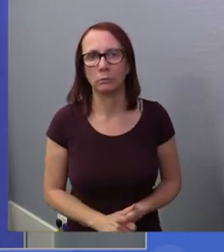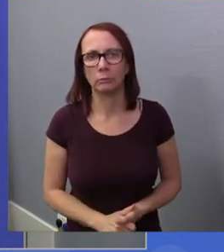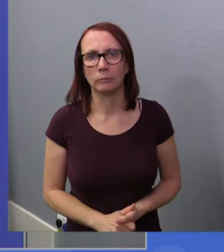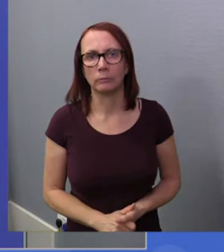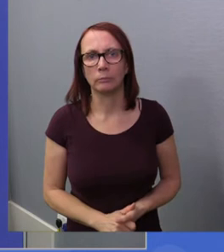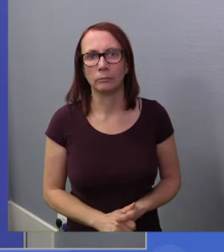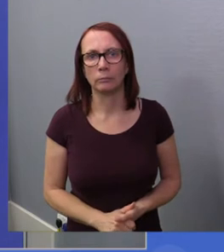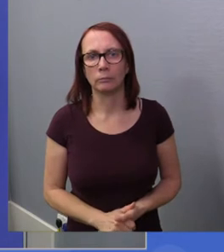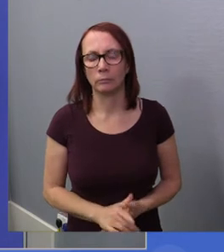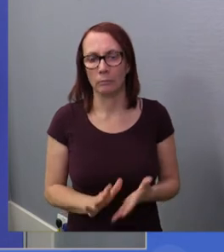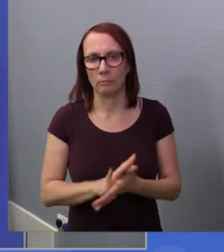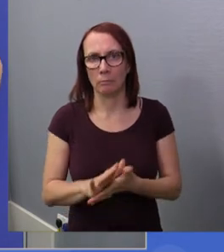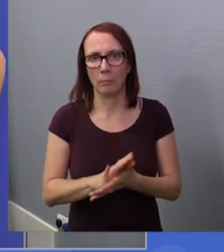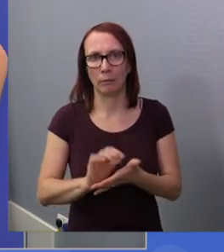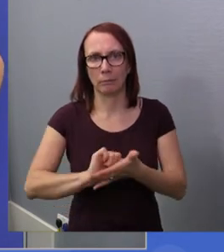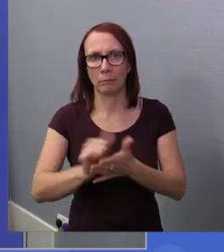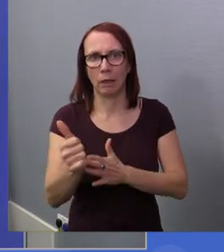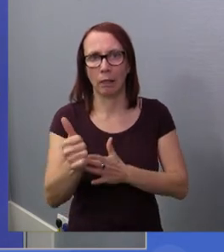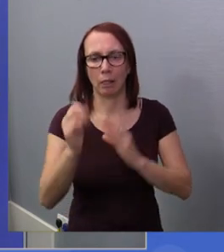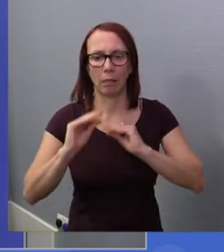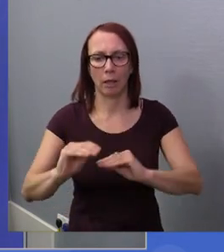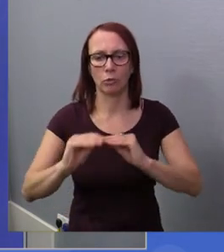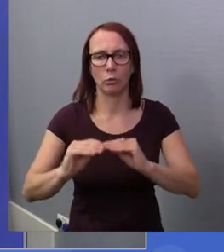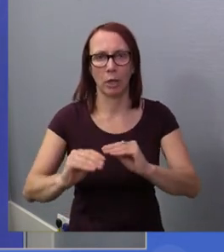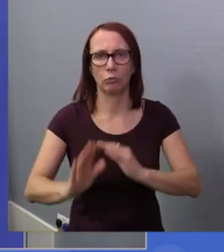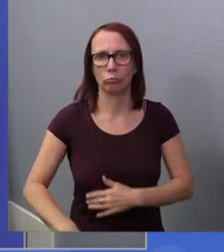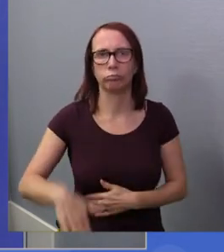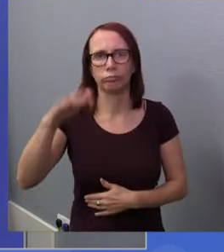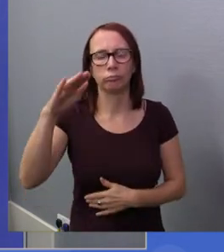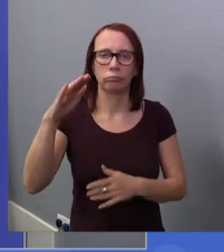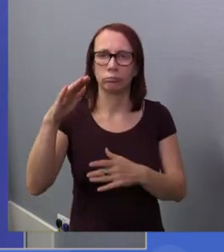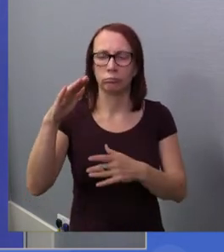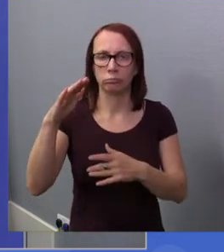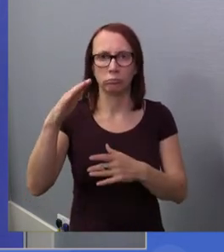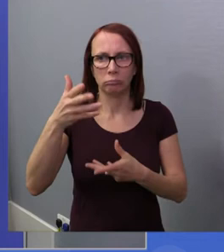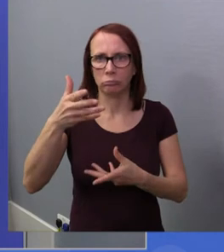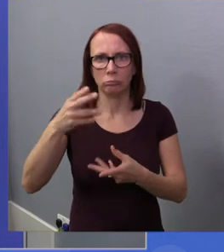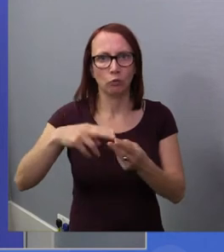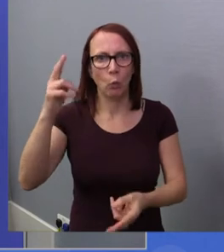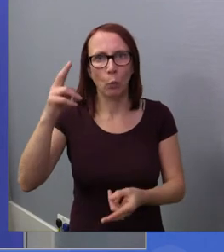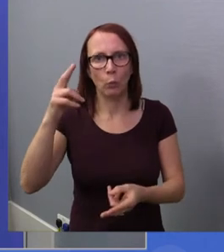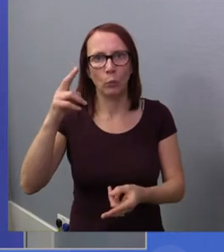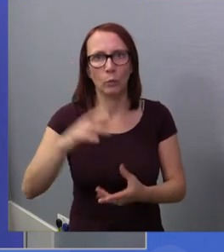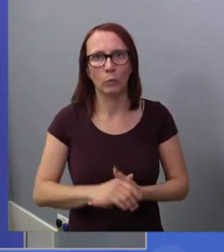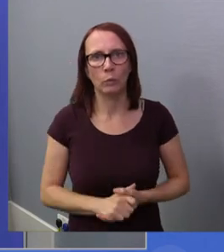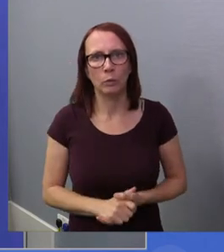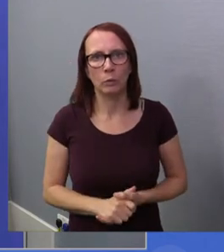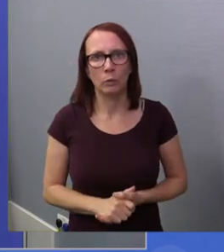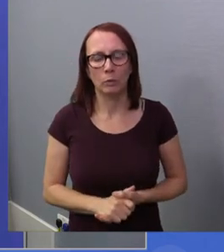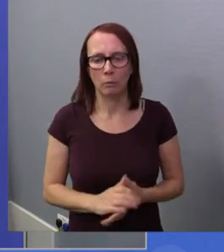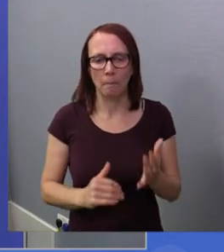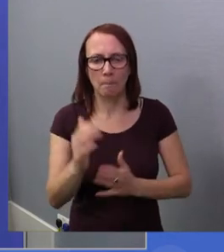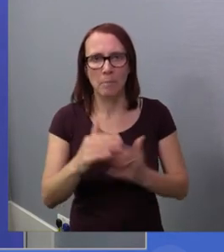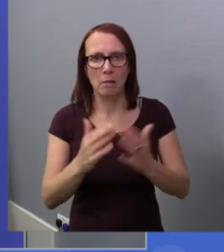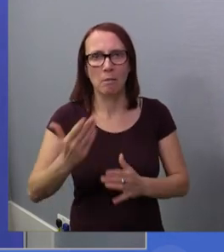This would increase skill education amongst youngish people, build an environment for businesses,